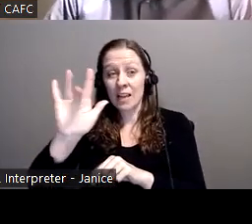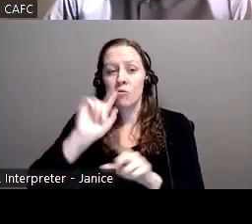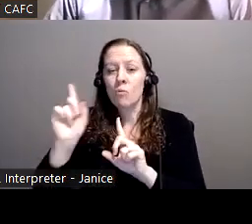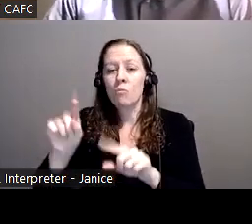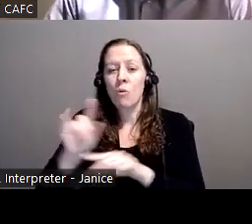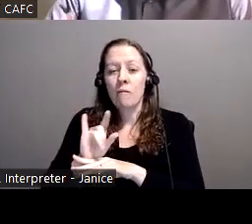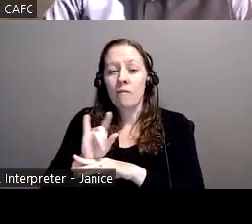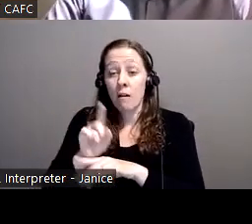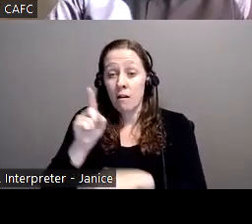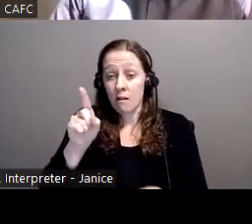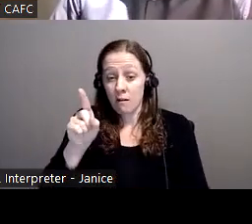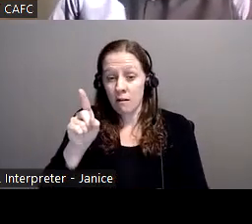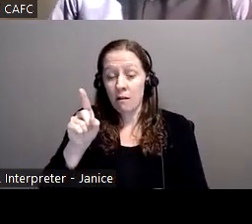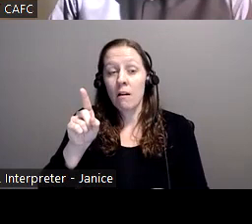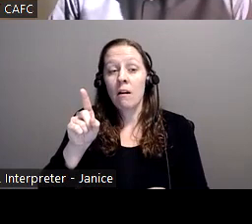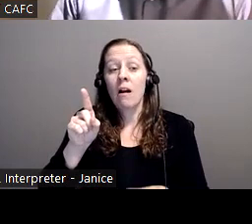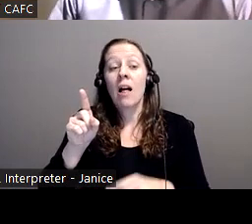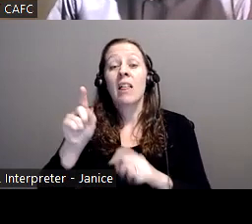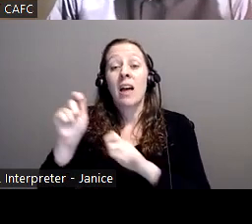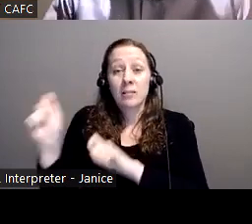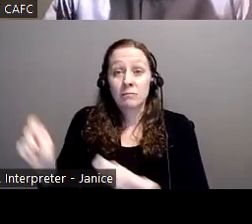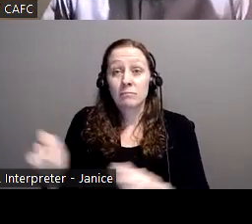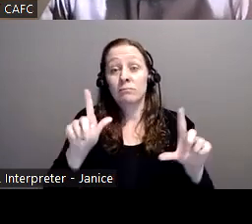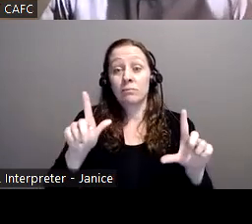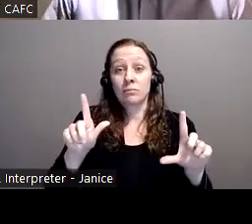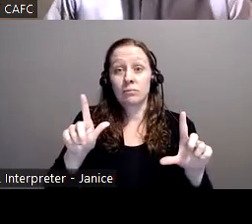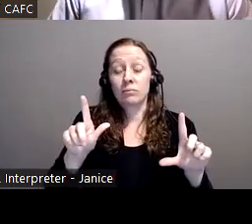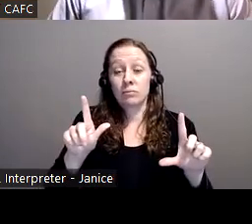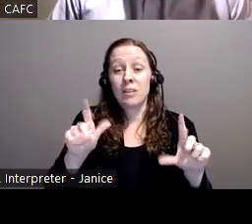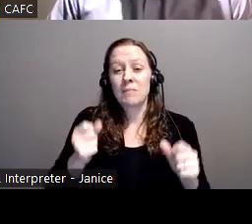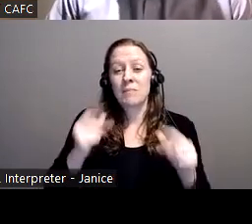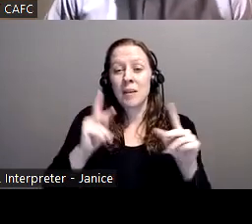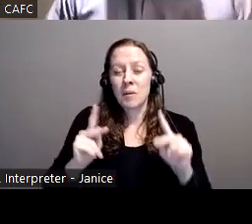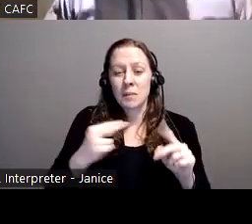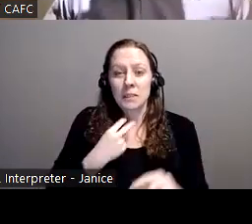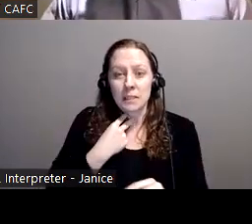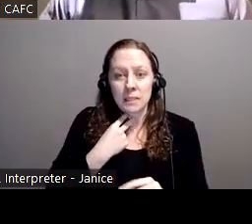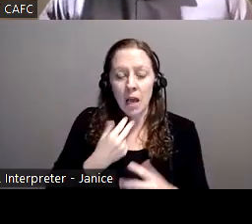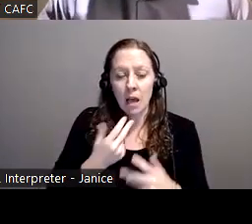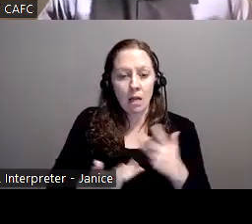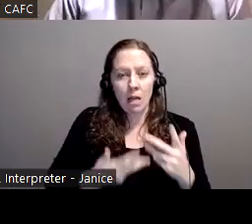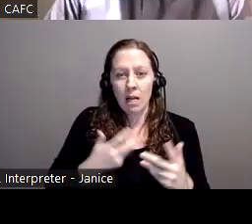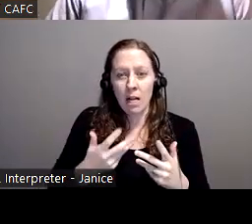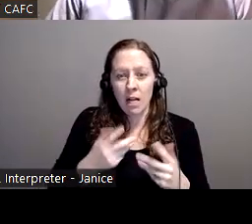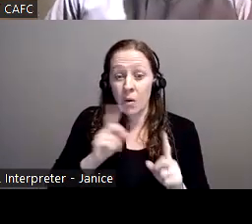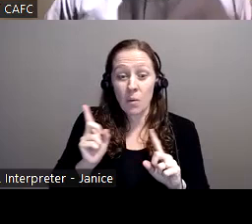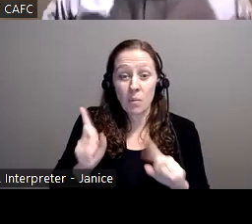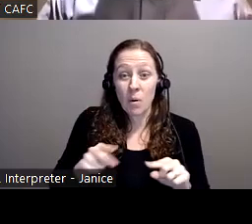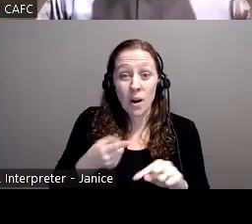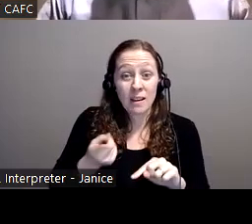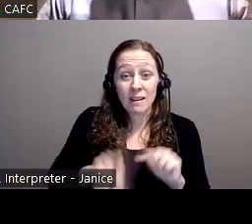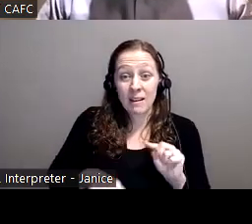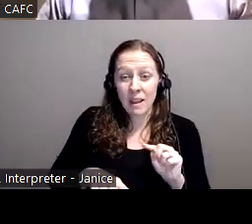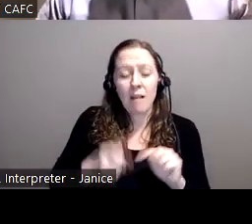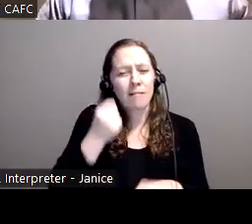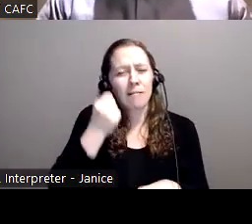And the next step is where a lot of Canadians get stuck and find themselves not being able to report. But fairly